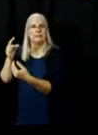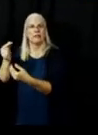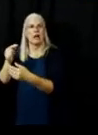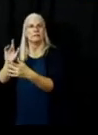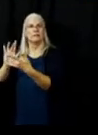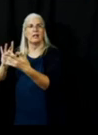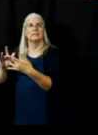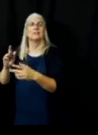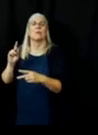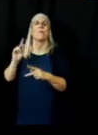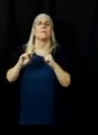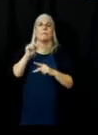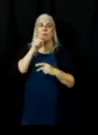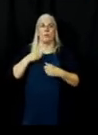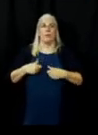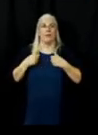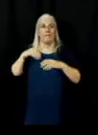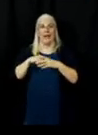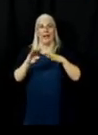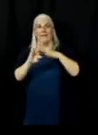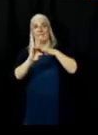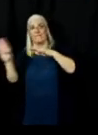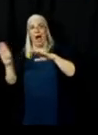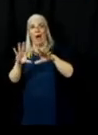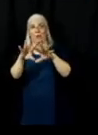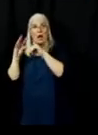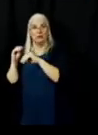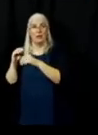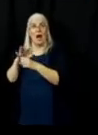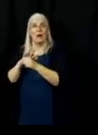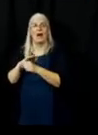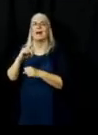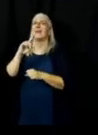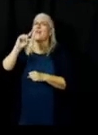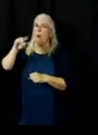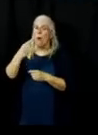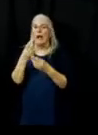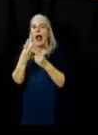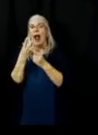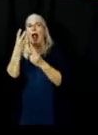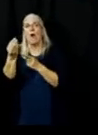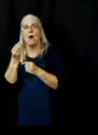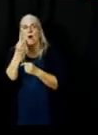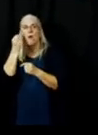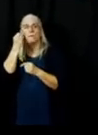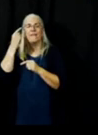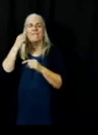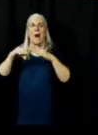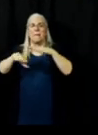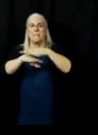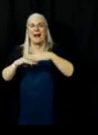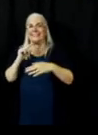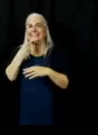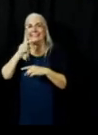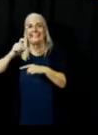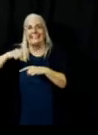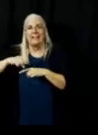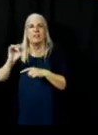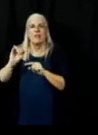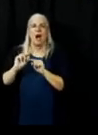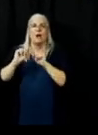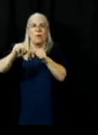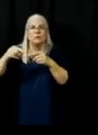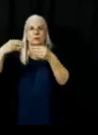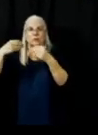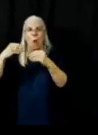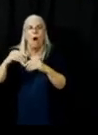conducting basic necessity runs to the store will be free to go make no mistake if you are in